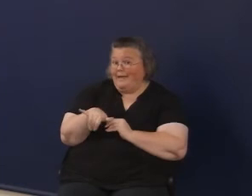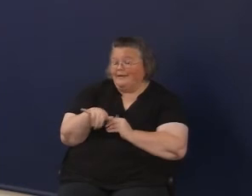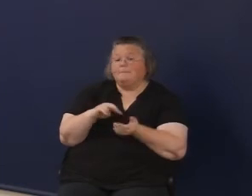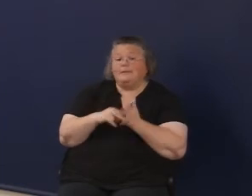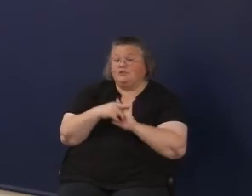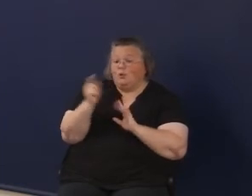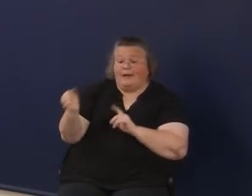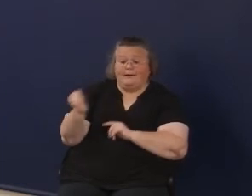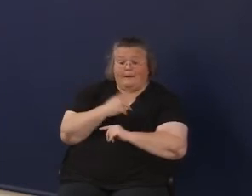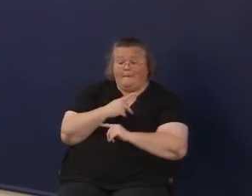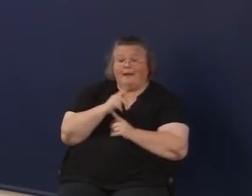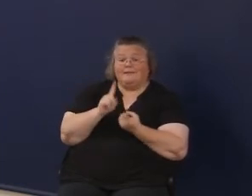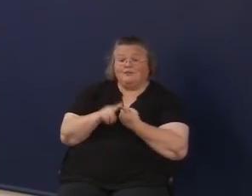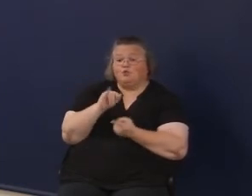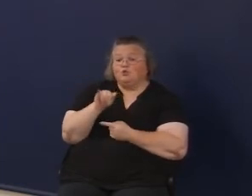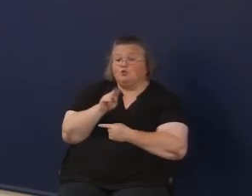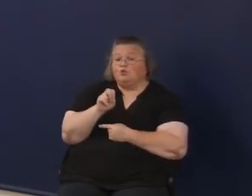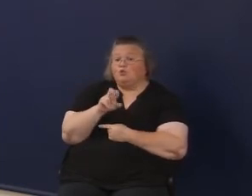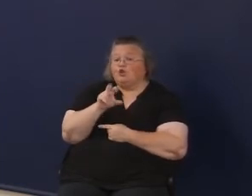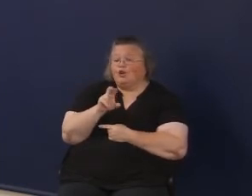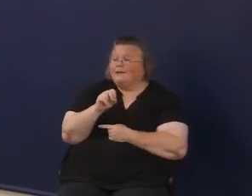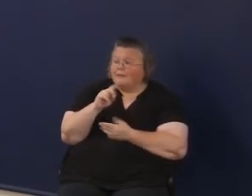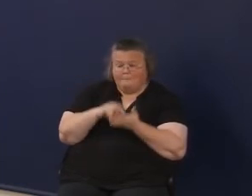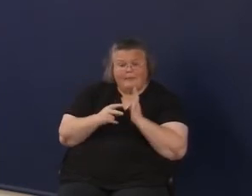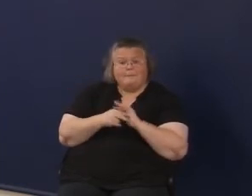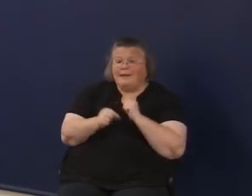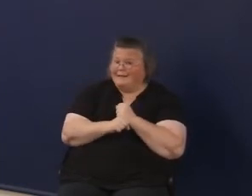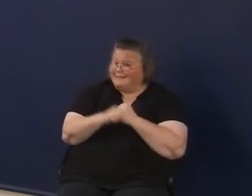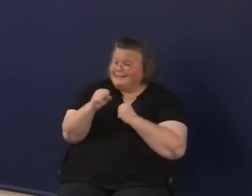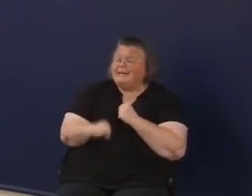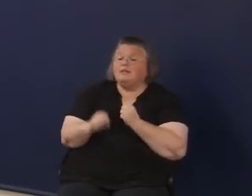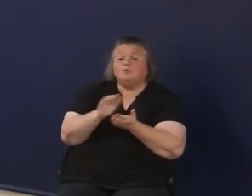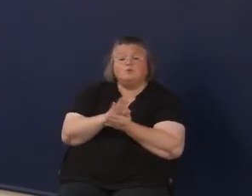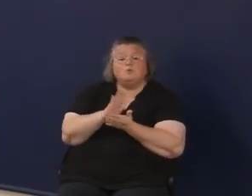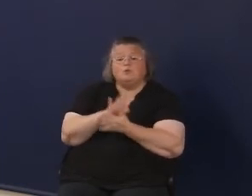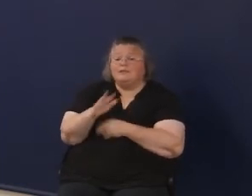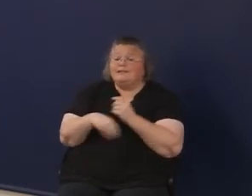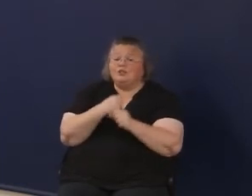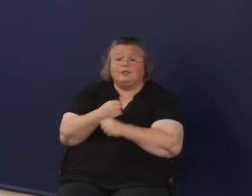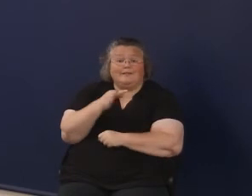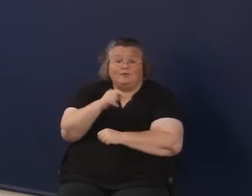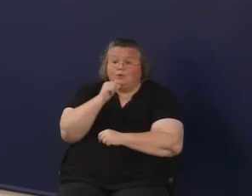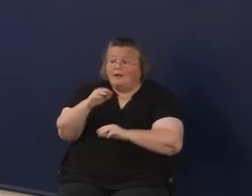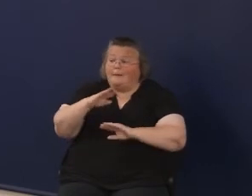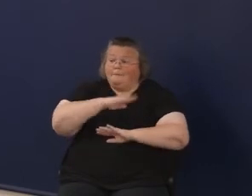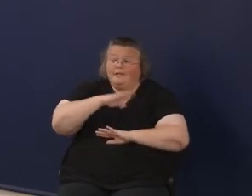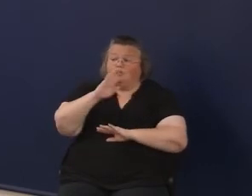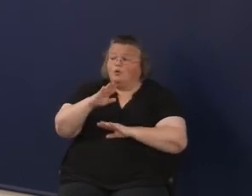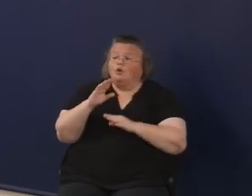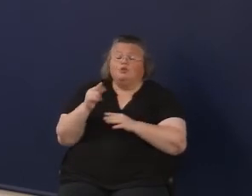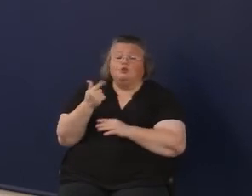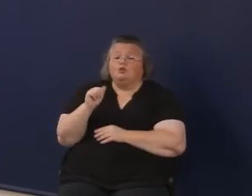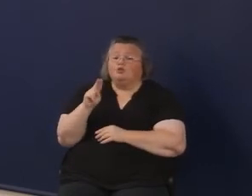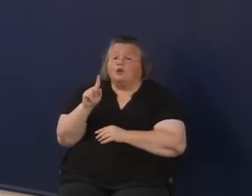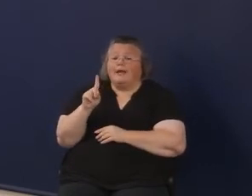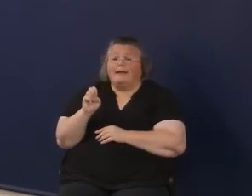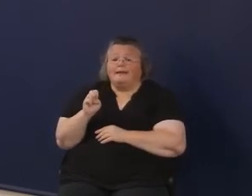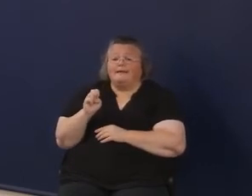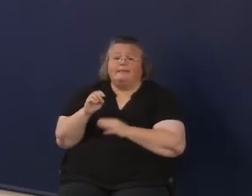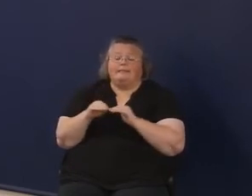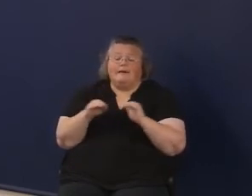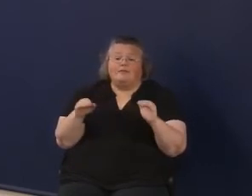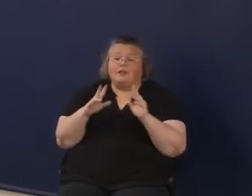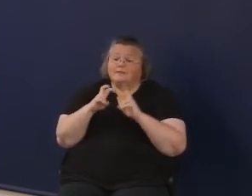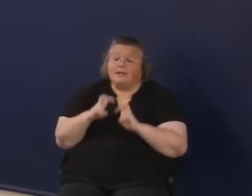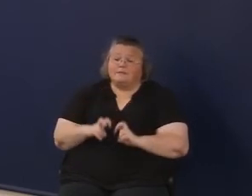until June 30th. So you had extended school year for everybody that didn't meet grade-level assessment going out. We were developing